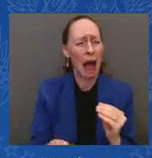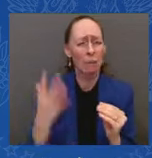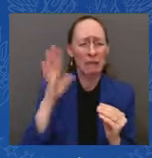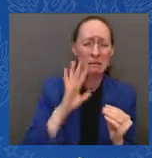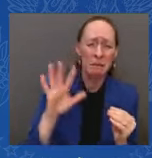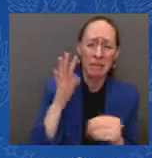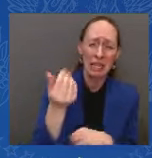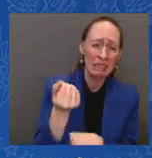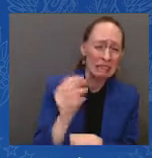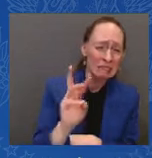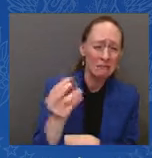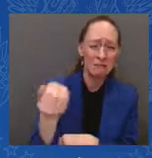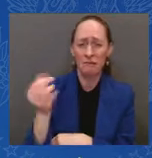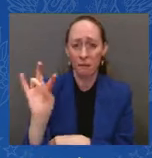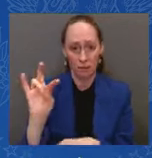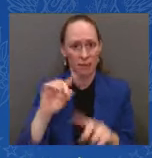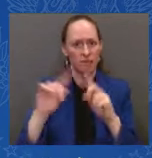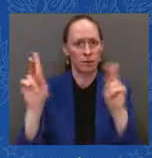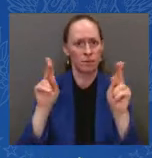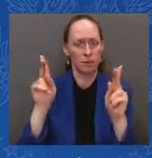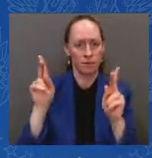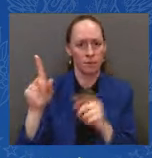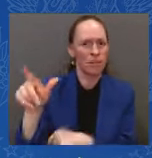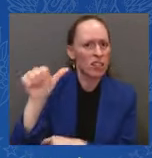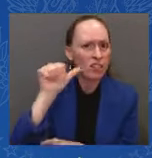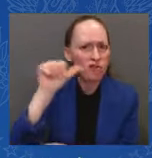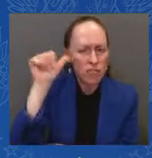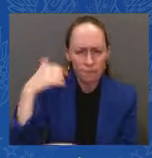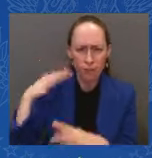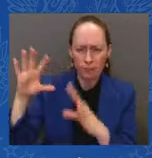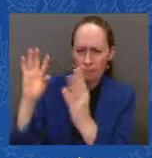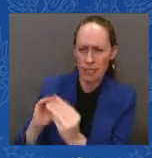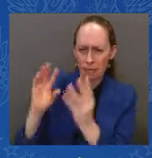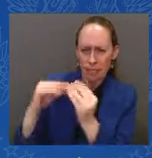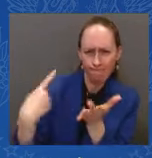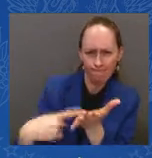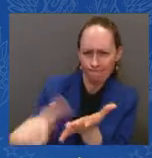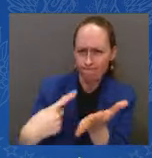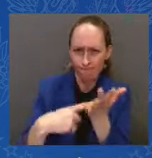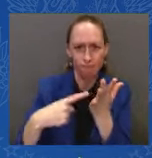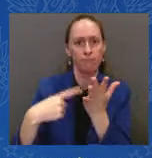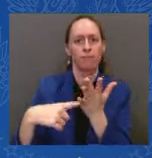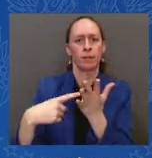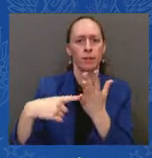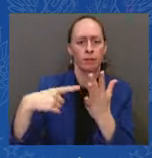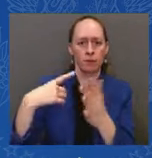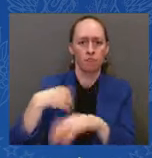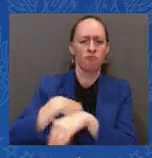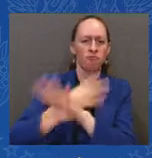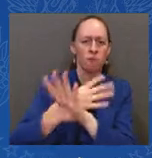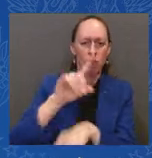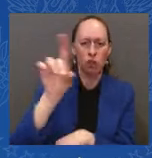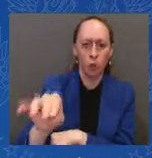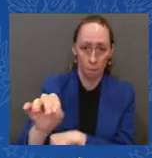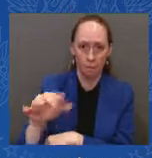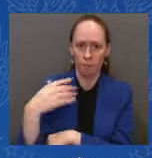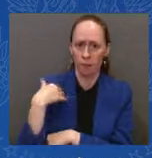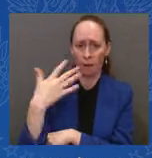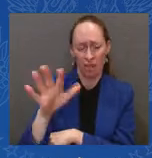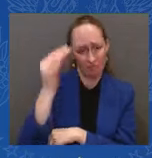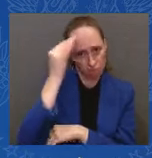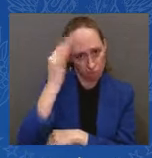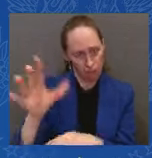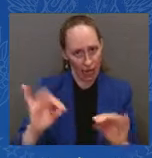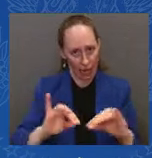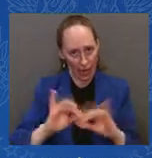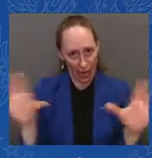made the case that I knew that the majority of the American people still supported Ukraine and the majority of the members of the